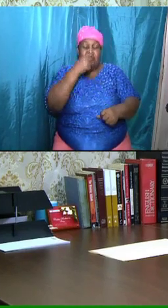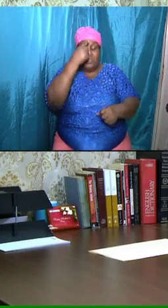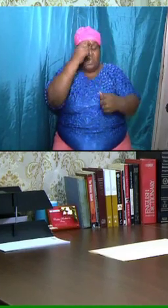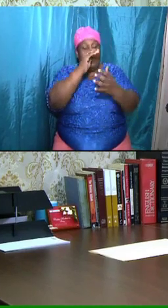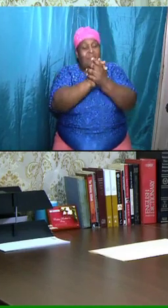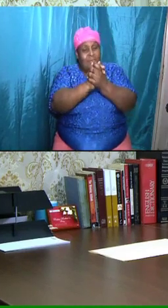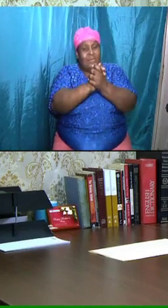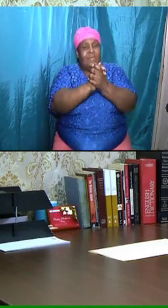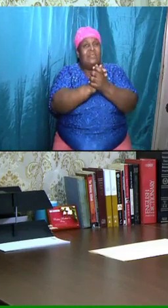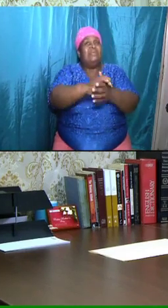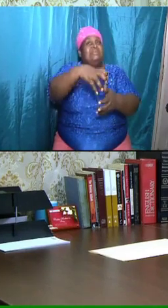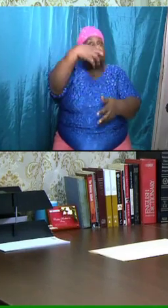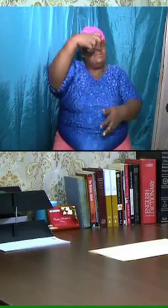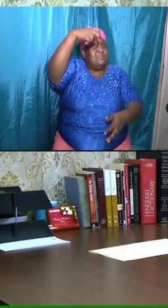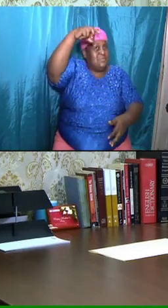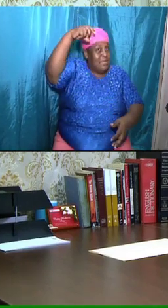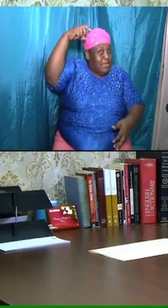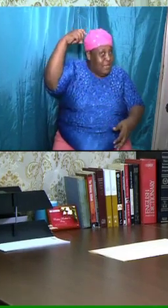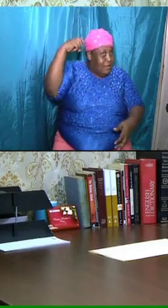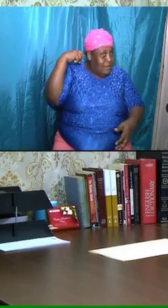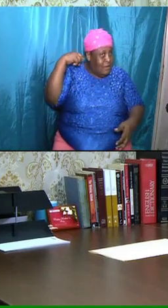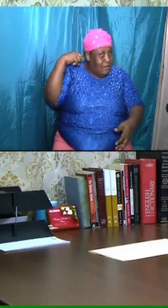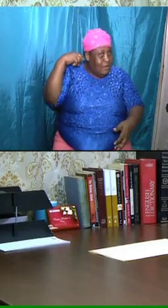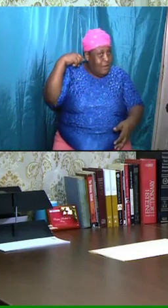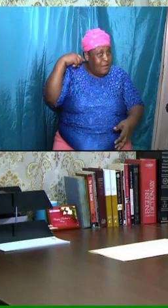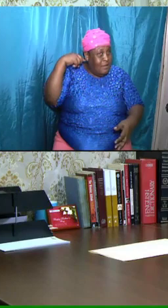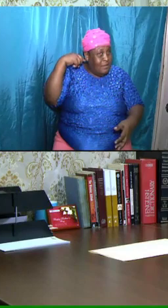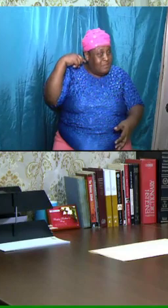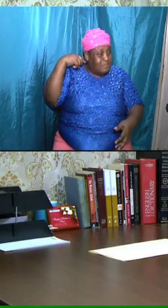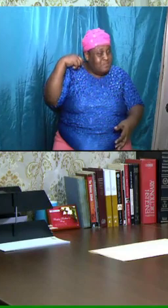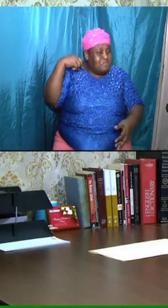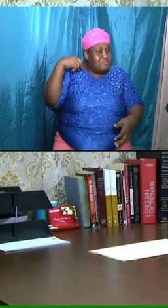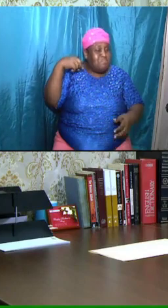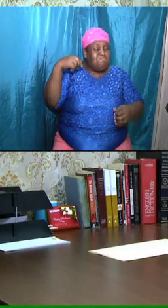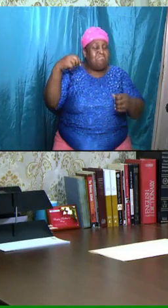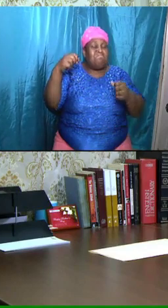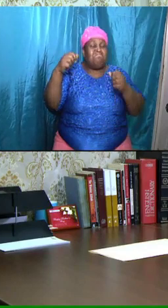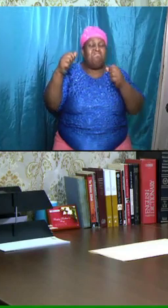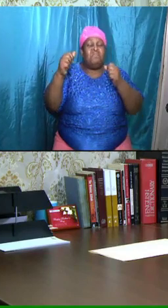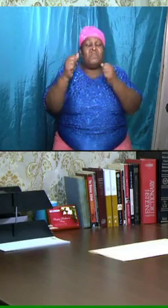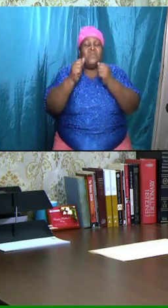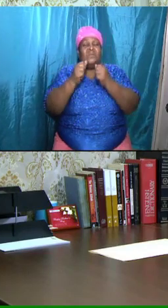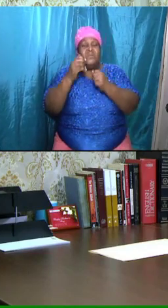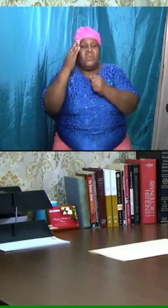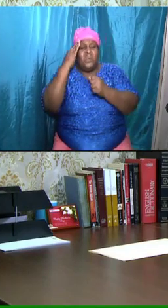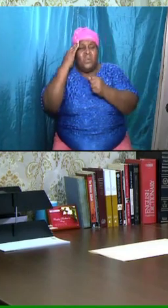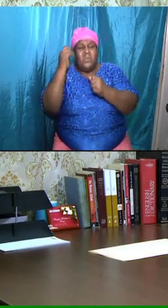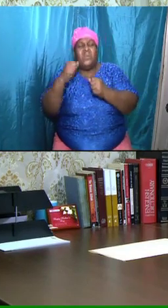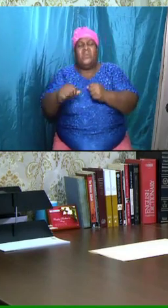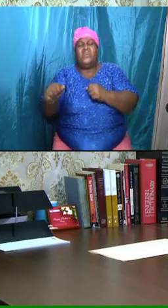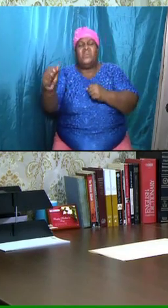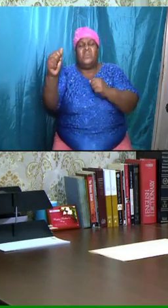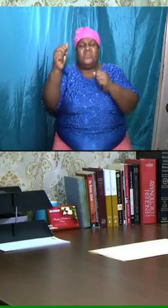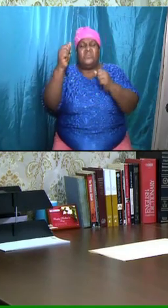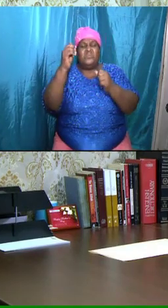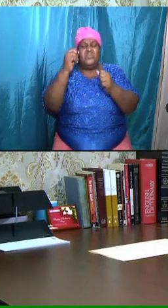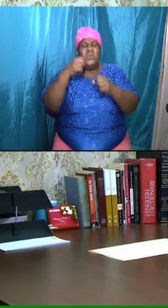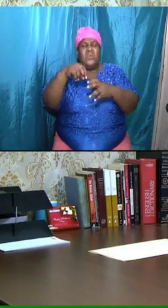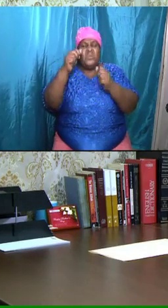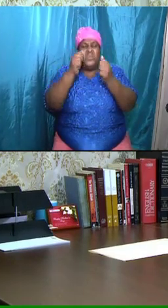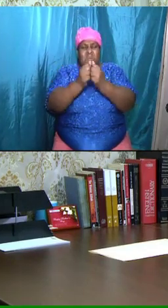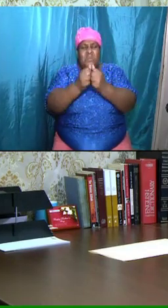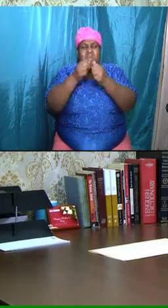Daniel was endowed with revelations from God